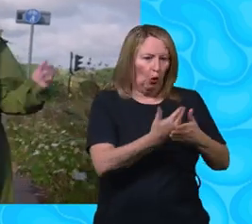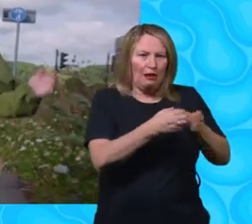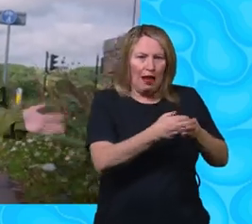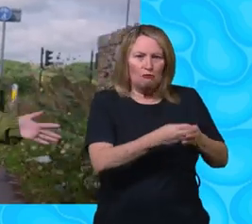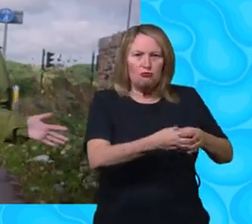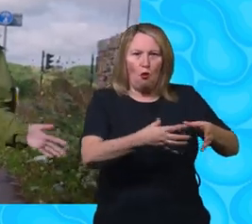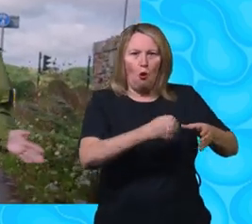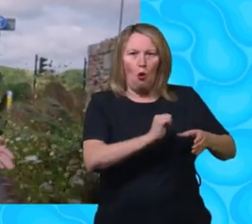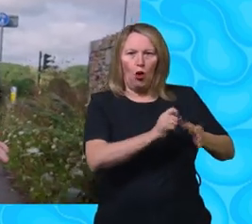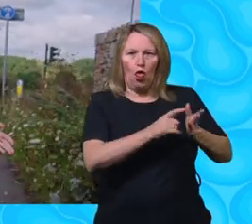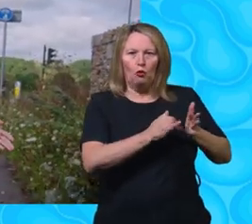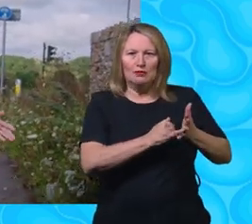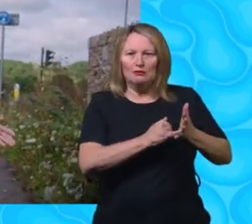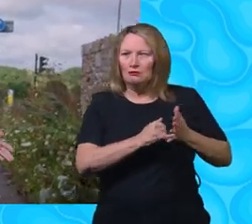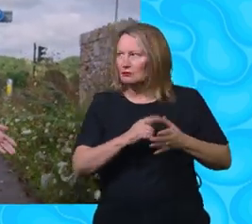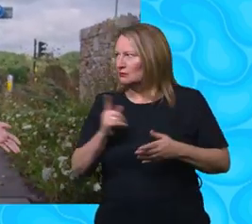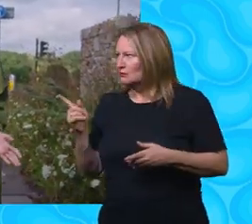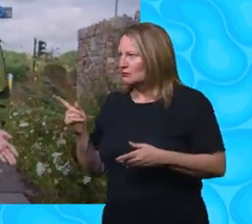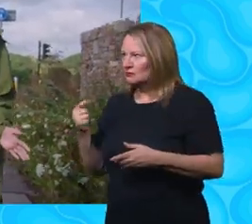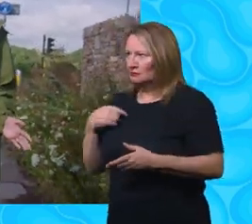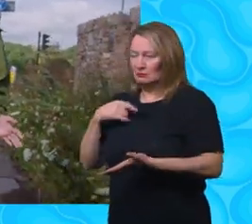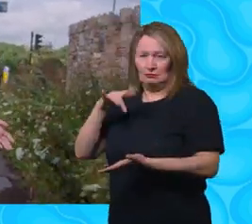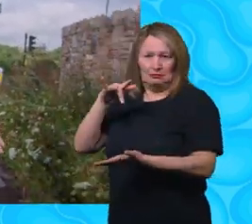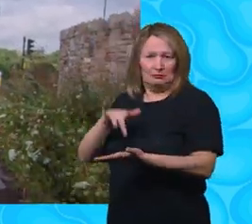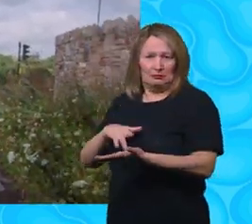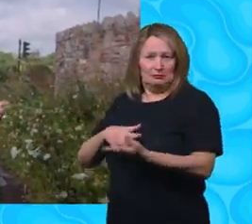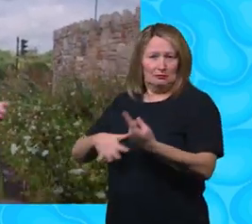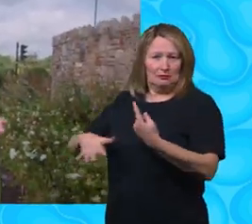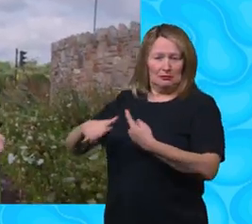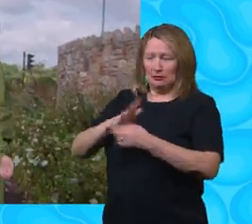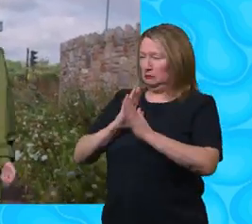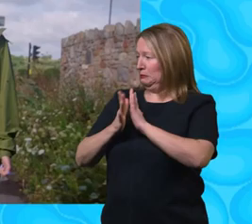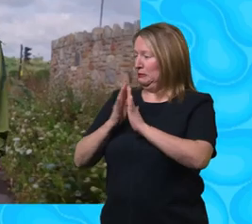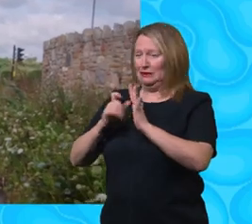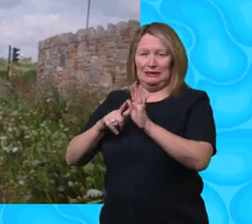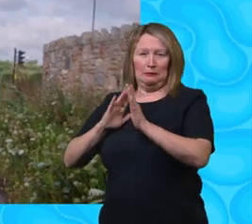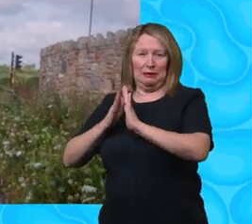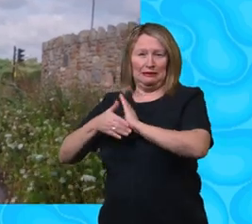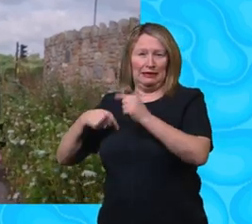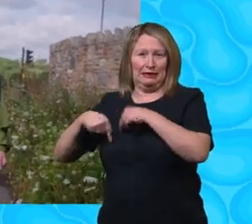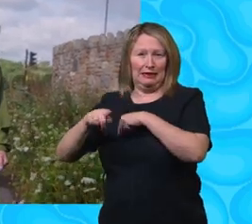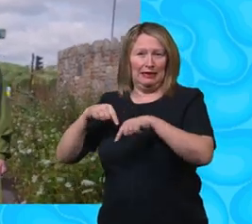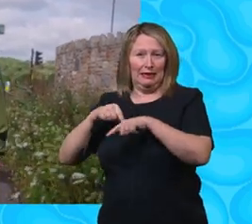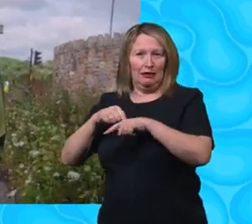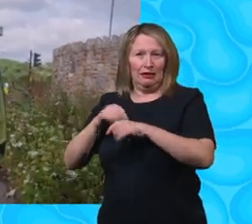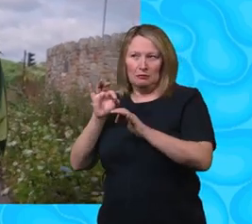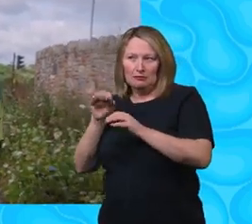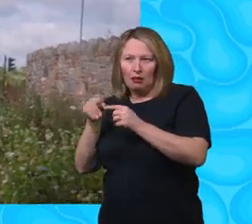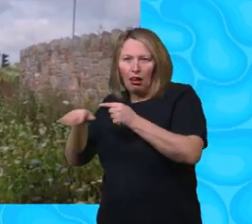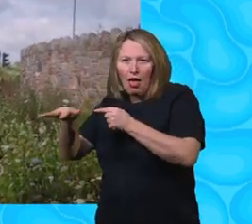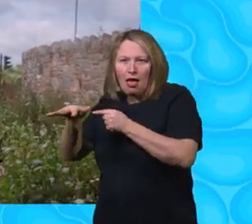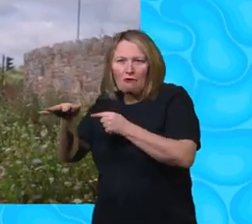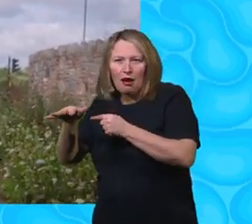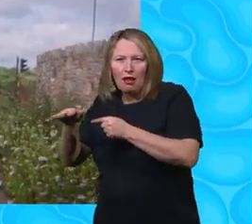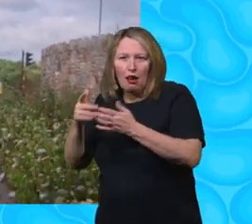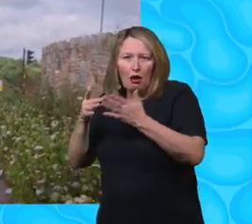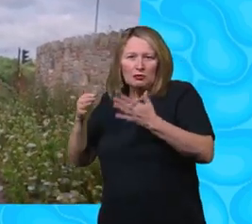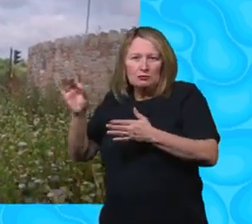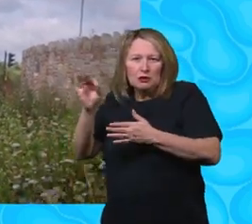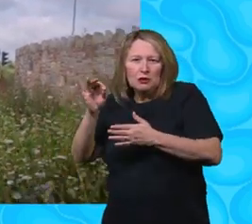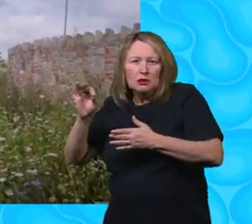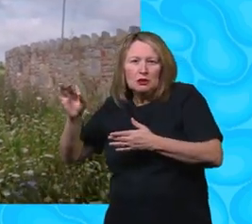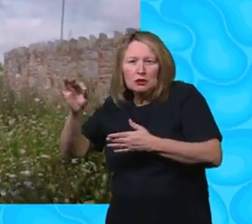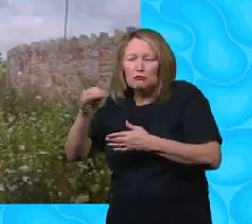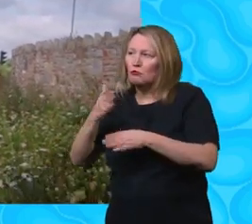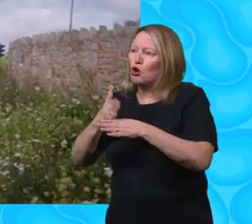I am smack bang in the middle of a bustling city, but I hear that there is a special corner of this city where lots of busy,